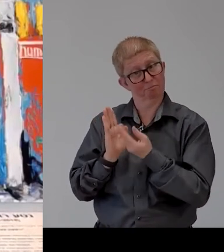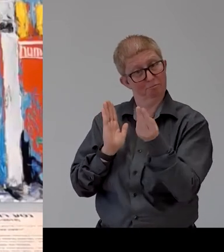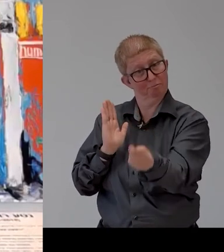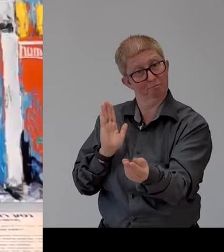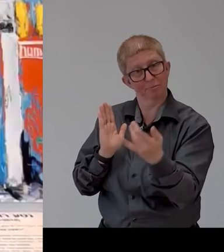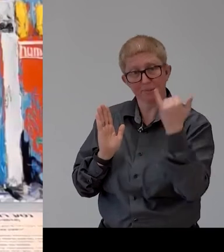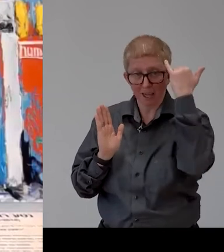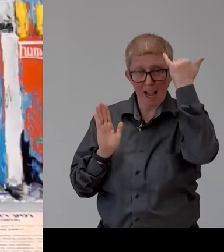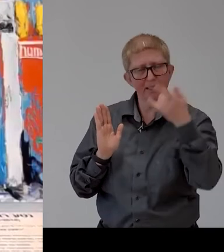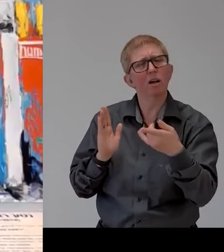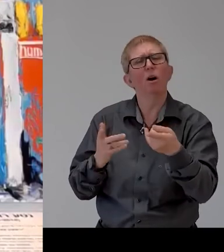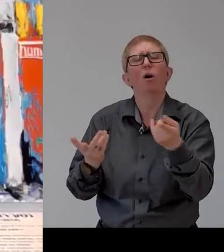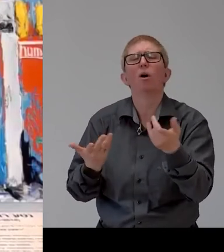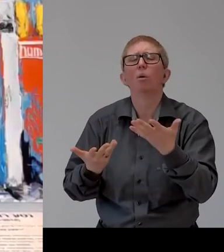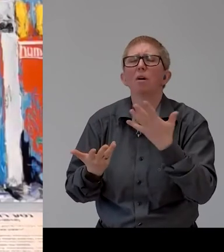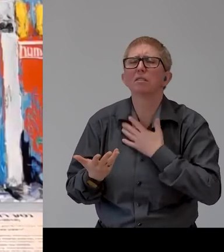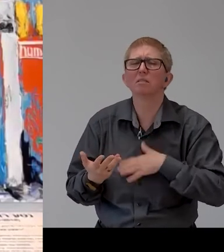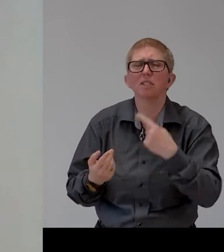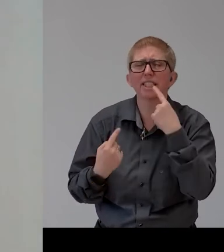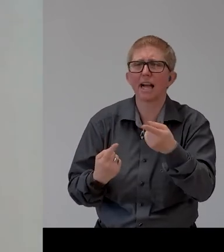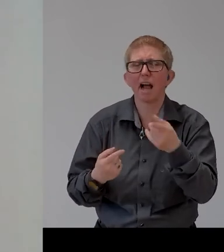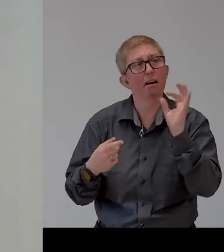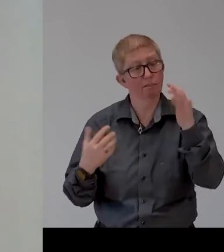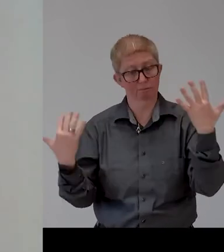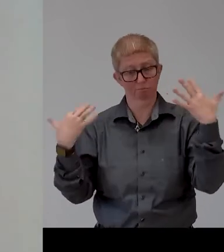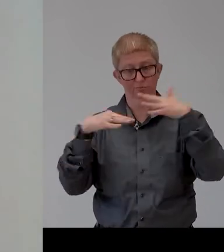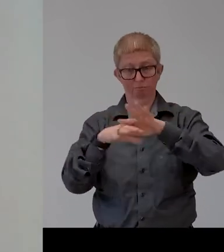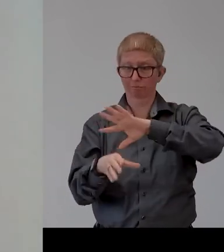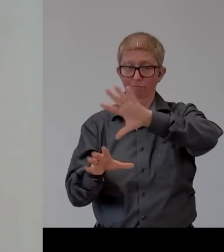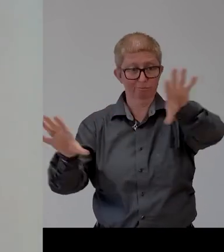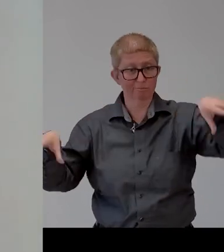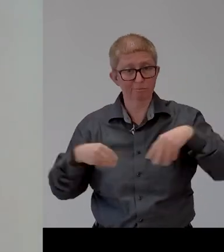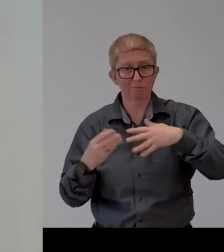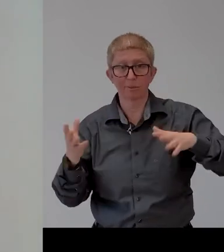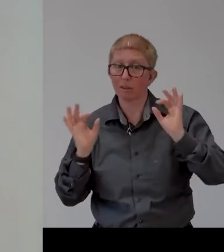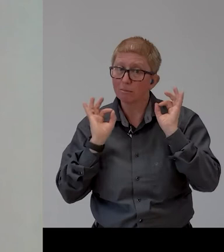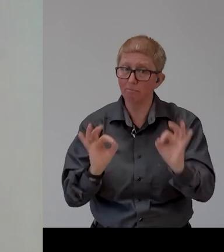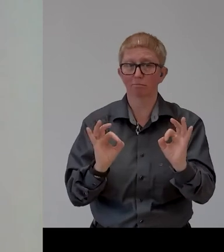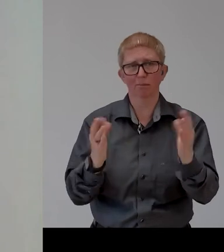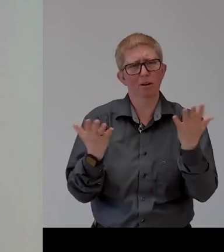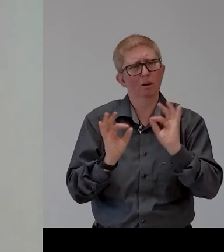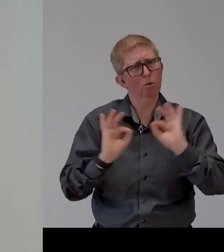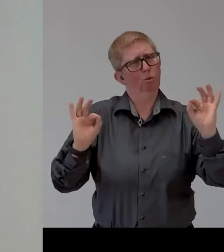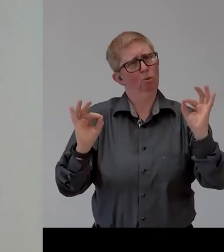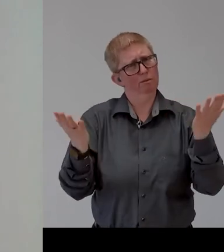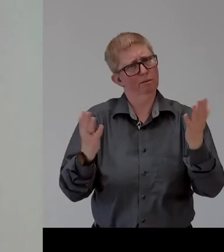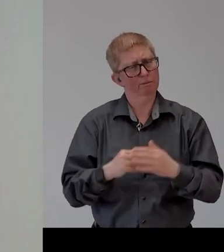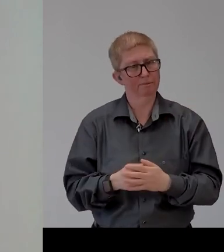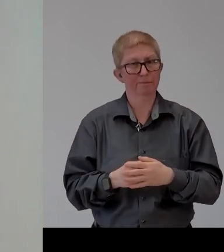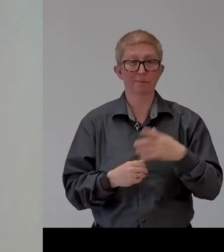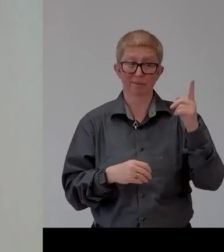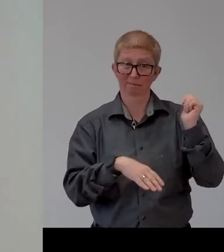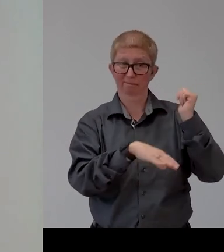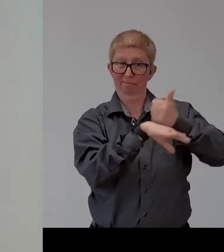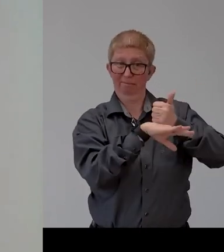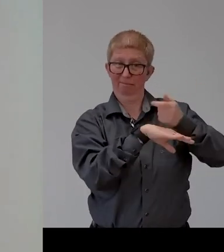would the integration be best employers should keep in mind that it's uh very important to ask people how they can